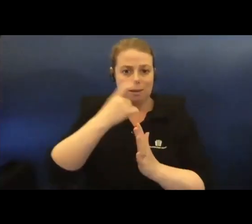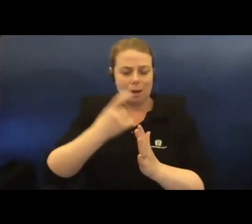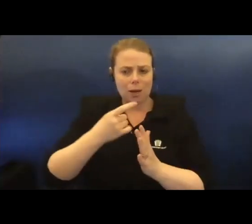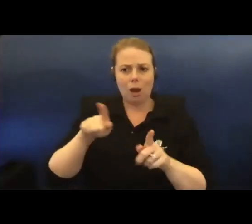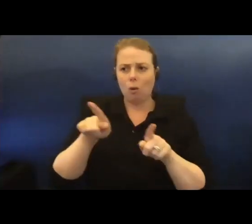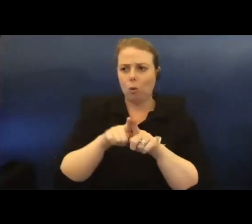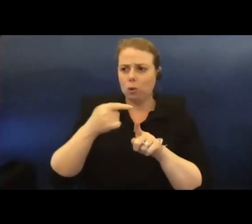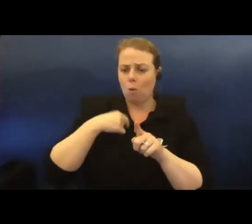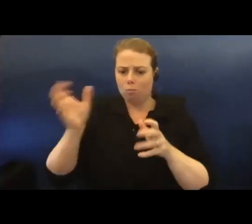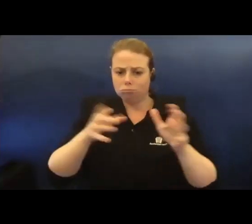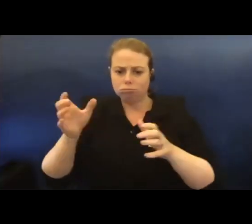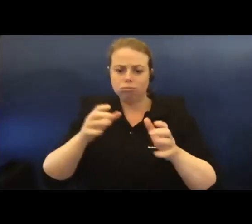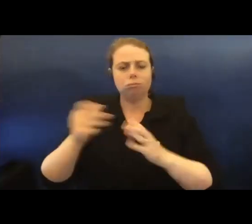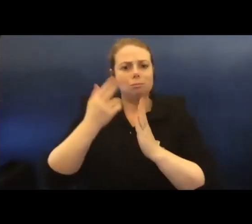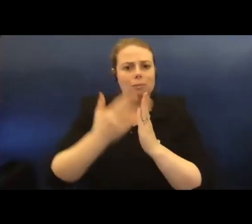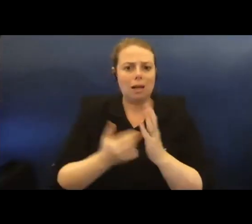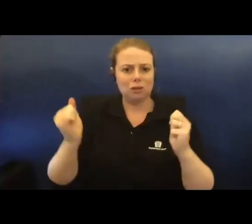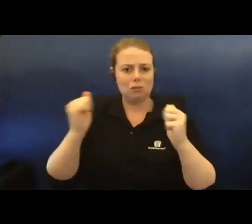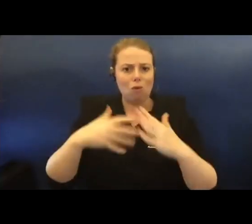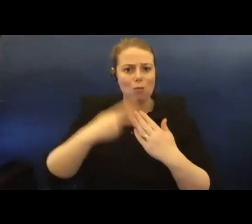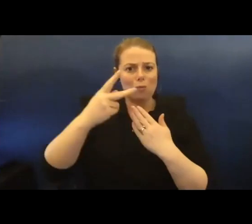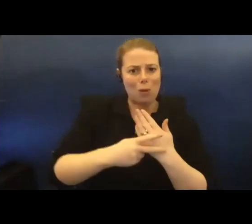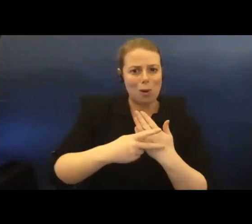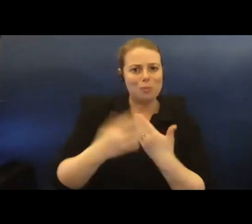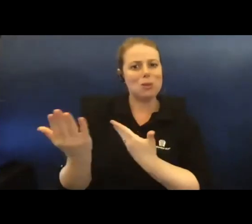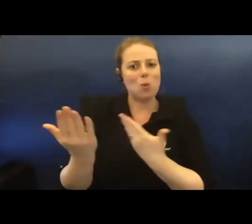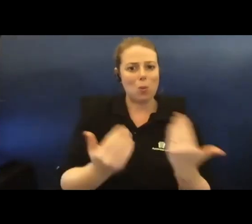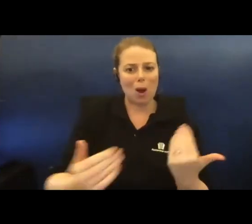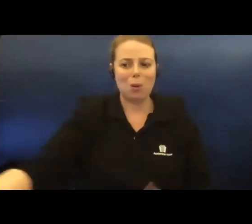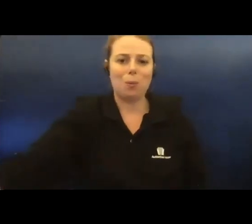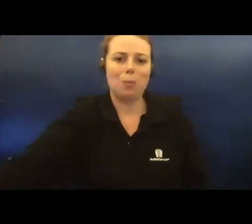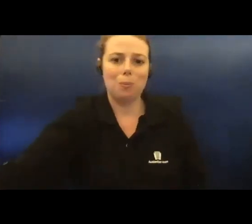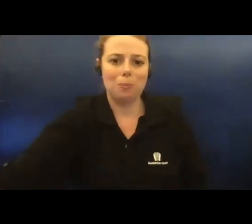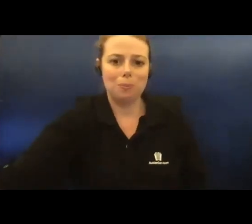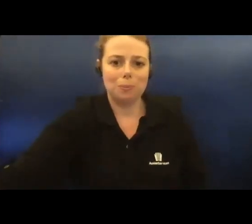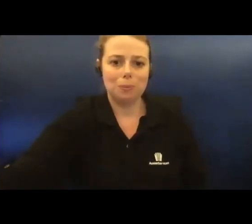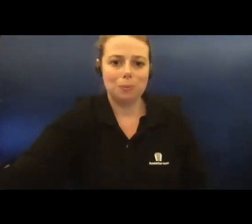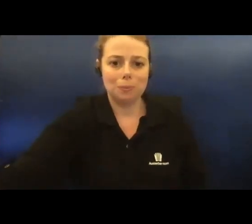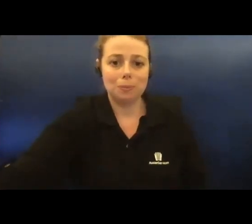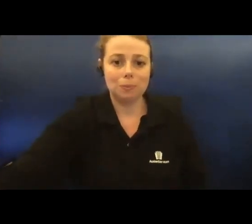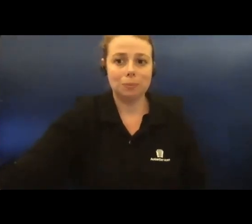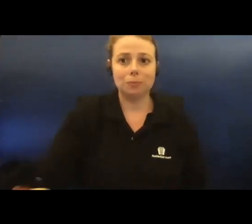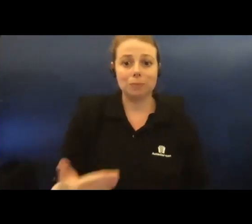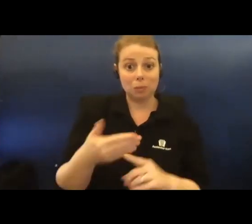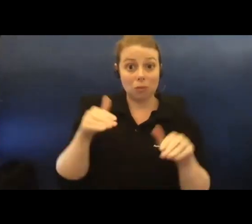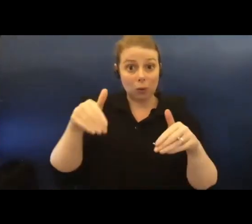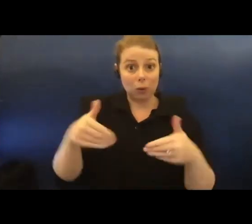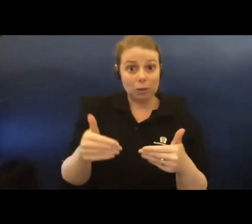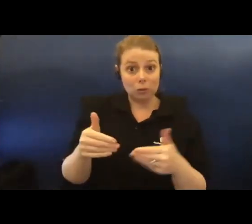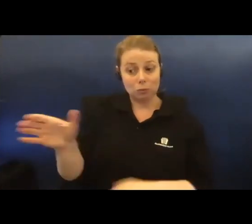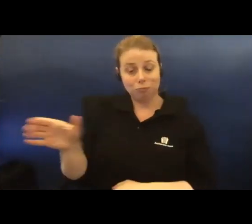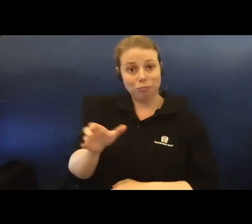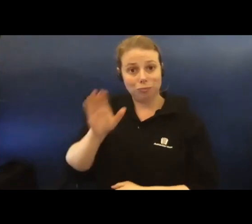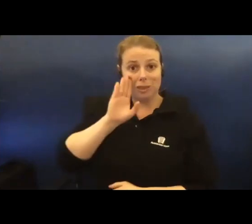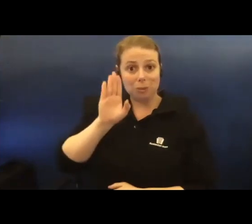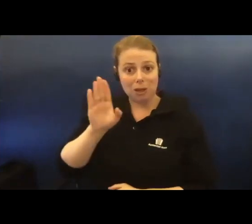really big welcome to you. Before I introduce our guest speaker, I do want to take a moment to acknowledge the